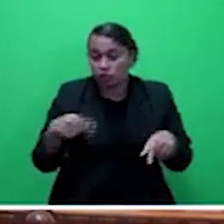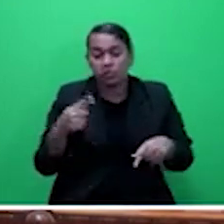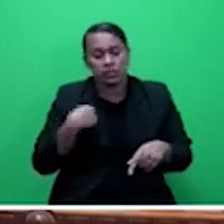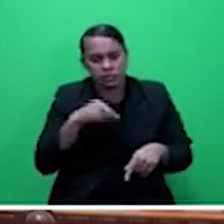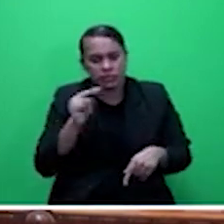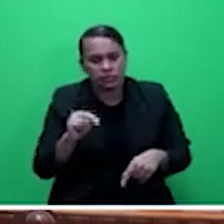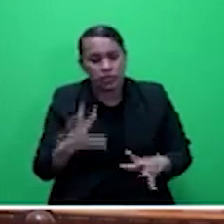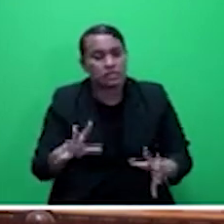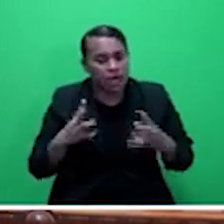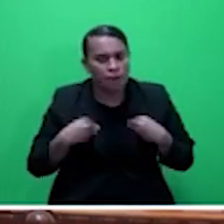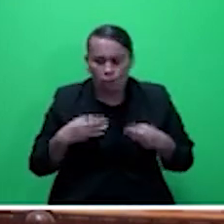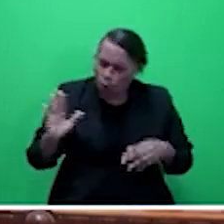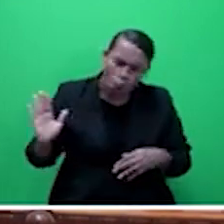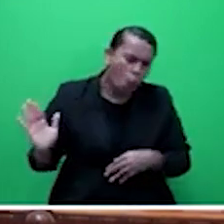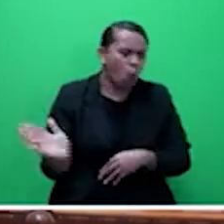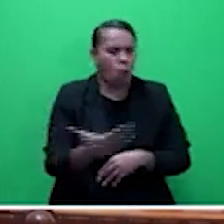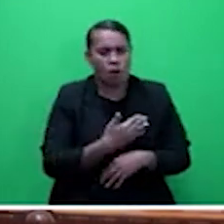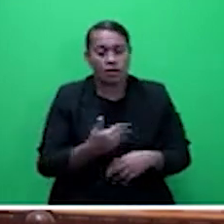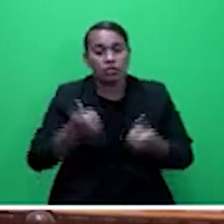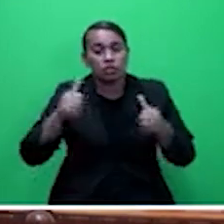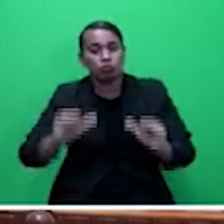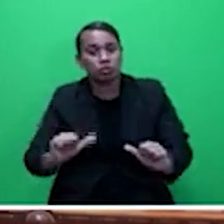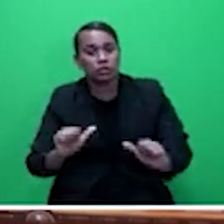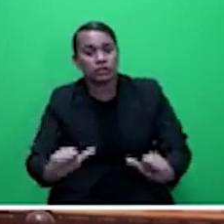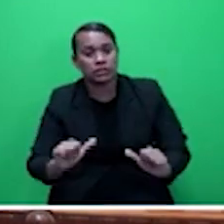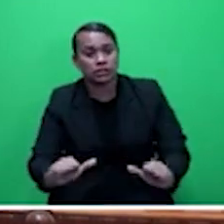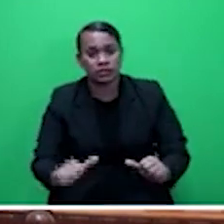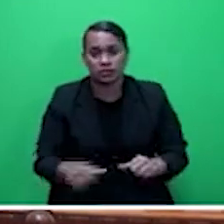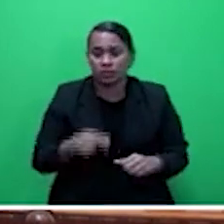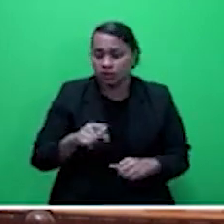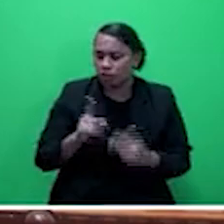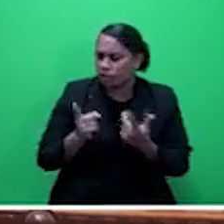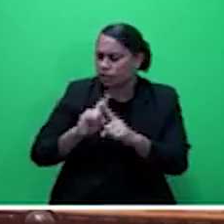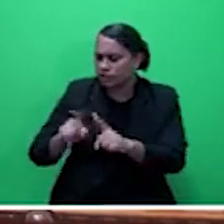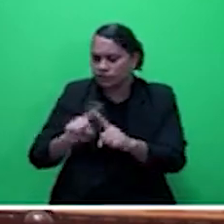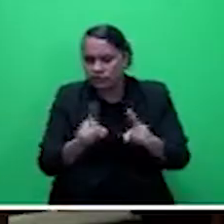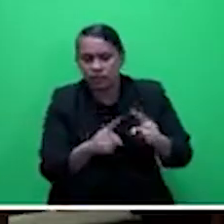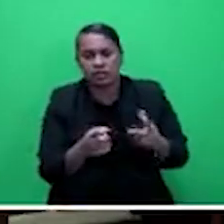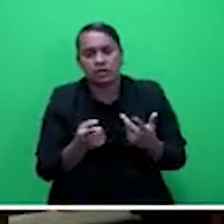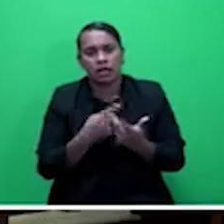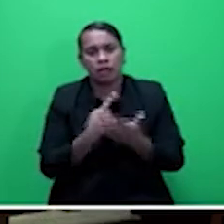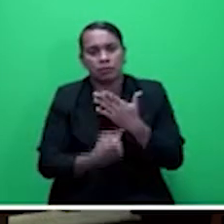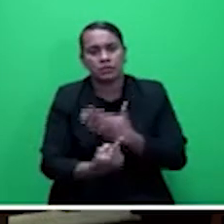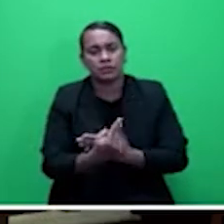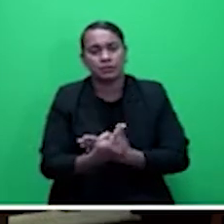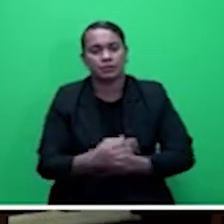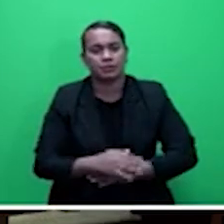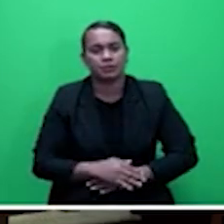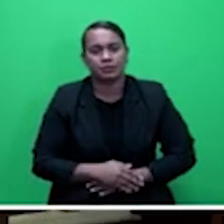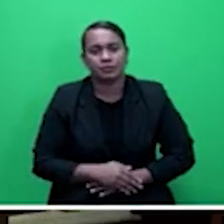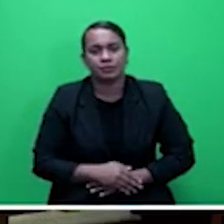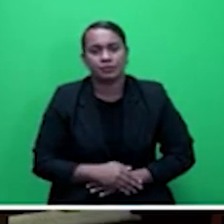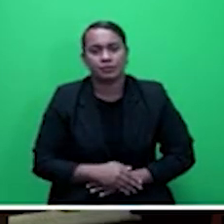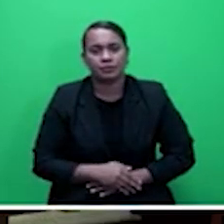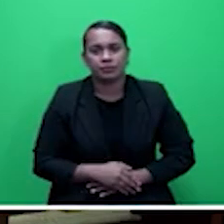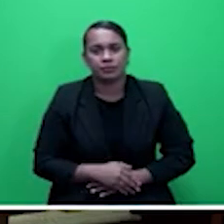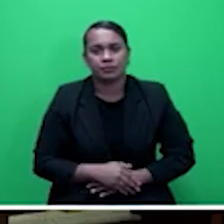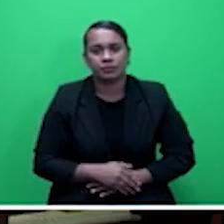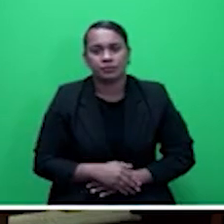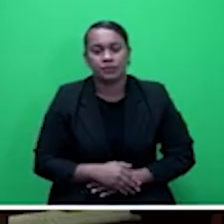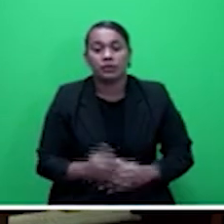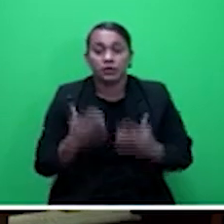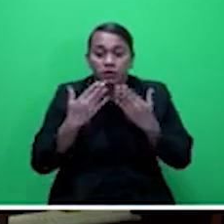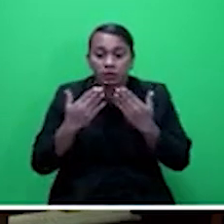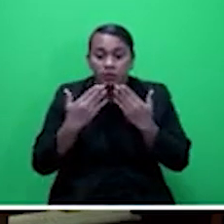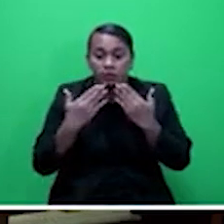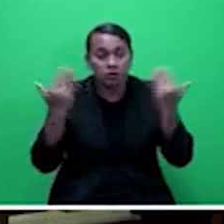everyone is protected from all eventualities. Thank you, honorable Speaker. I thank the honorable Speaker for